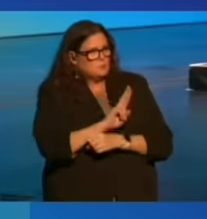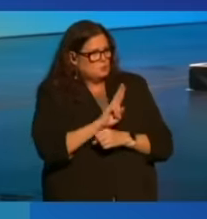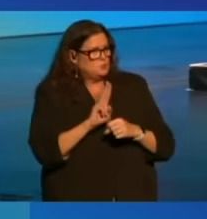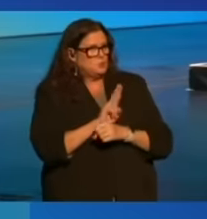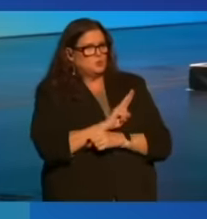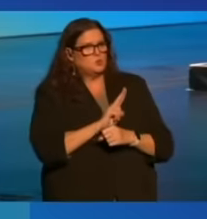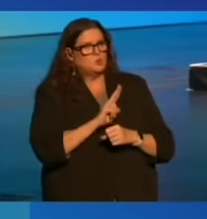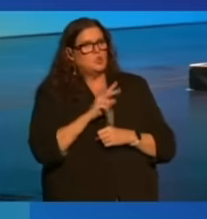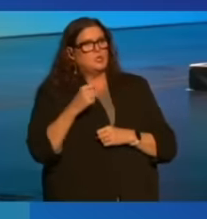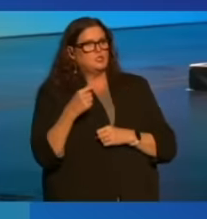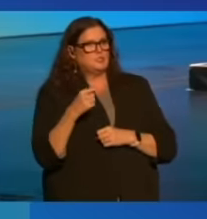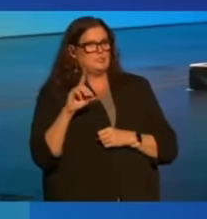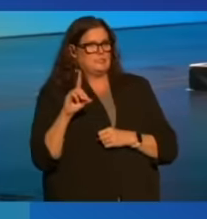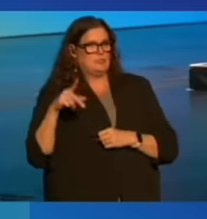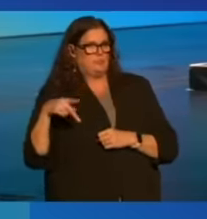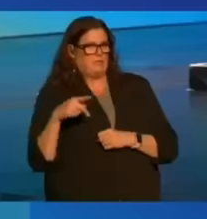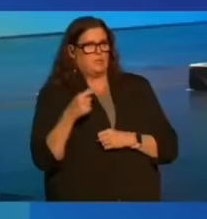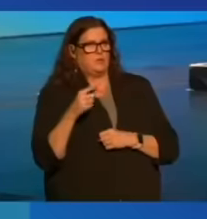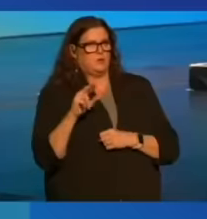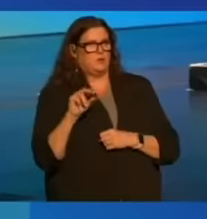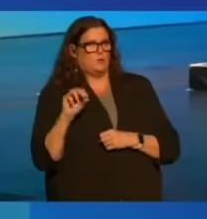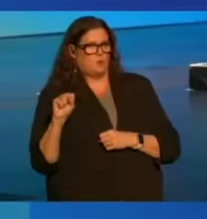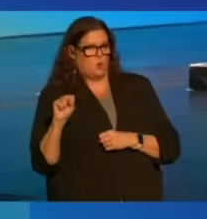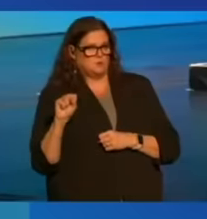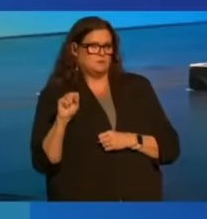Gross domestic product, GDP.